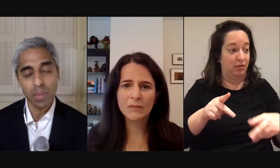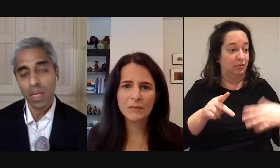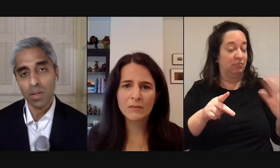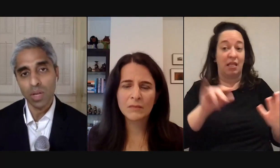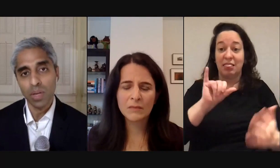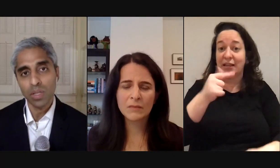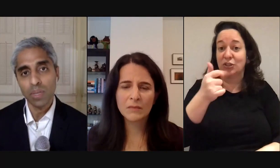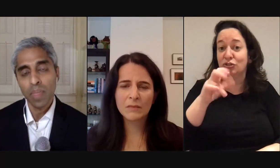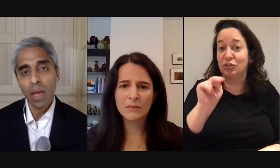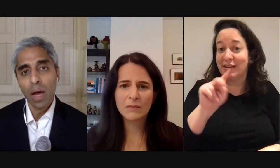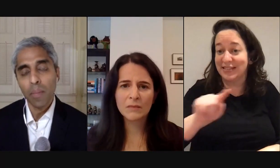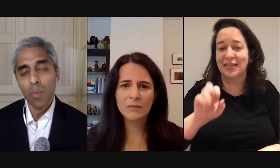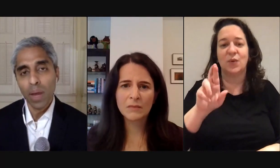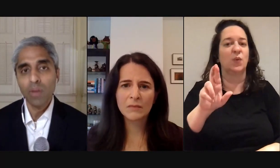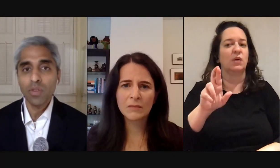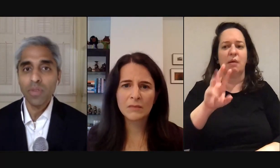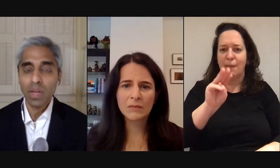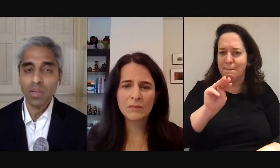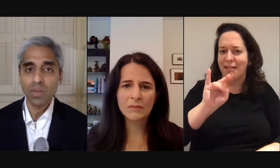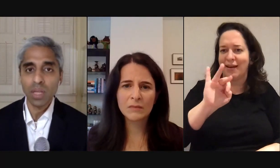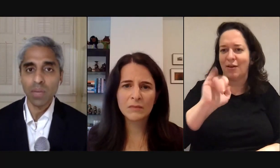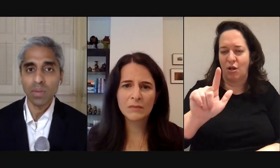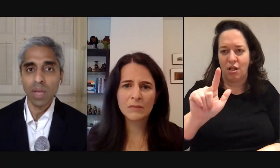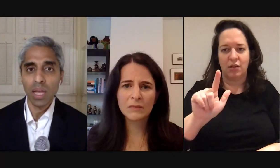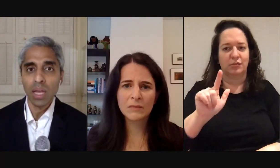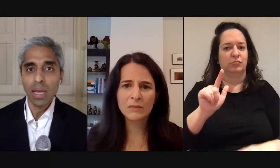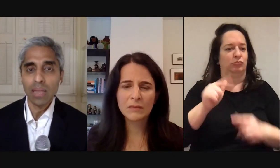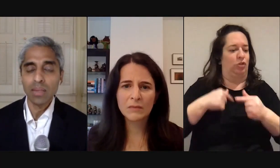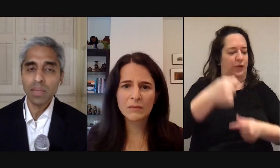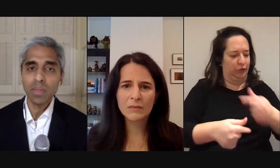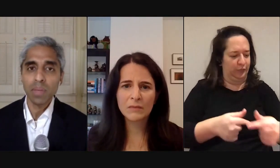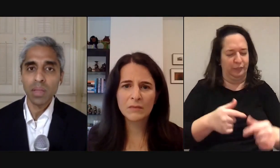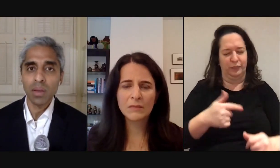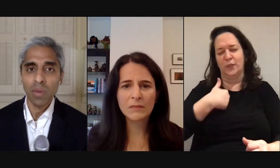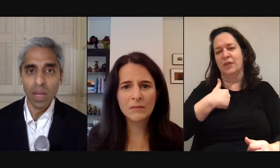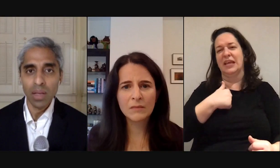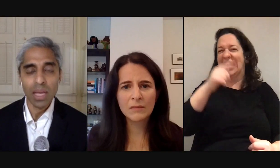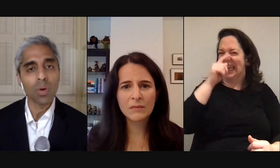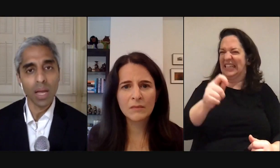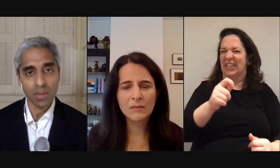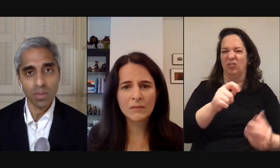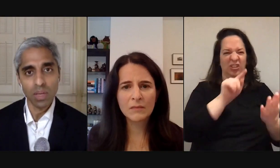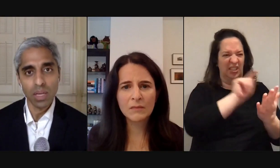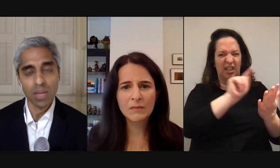millennial the millennial generation what I also found interestingly was that it seemed to be the great equalizer in a